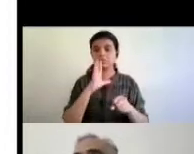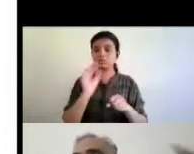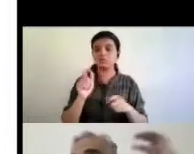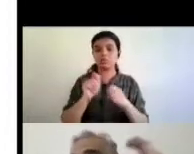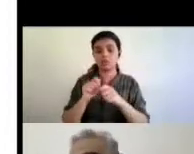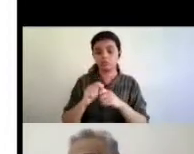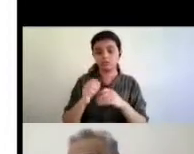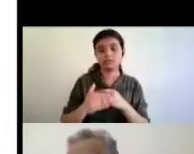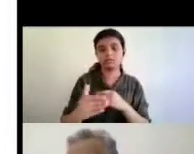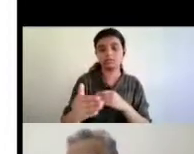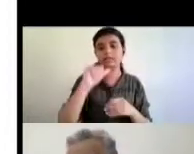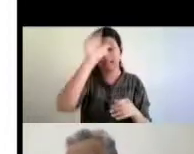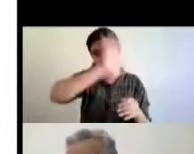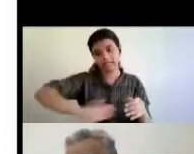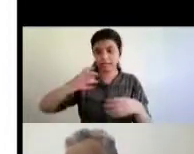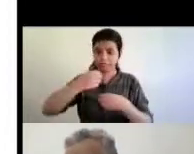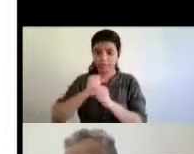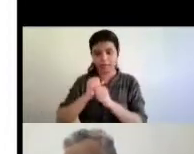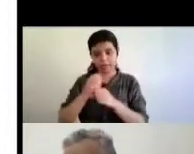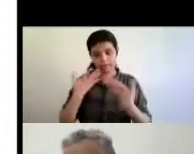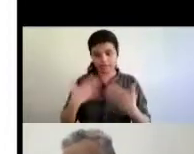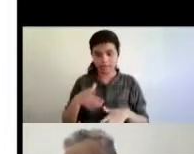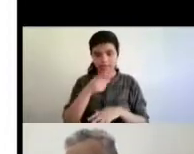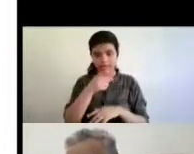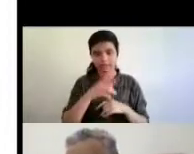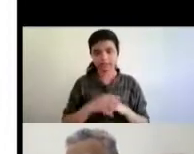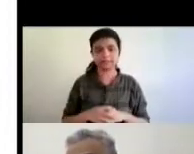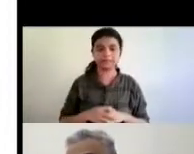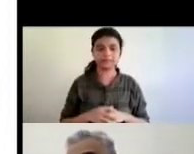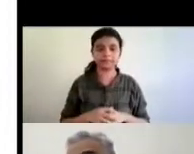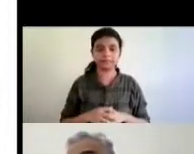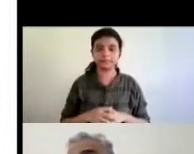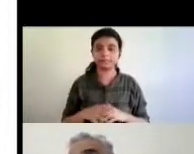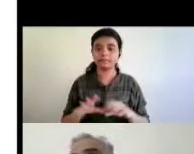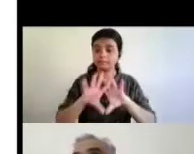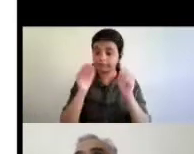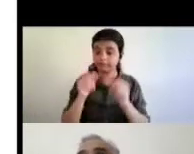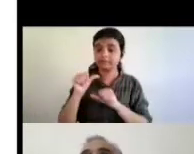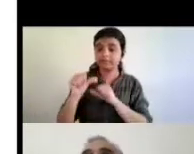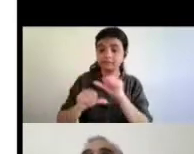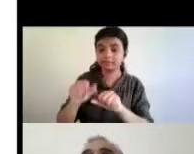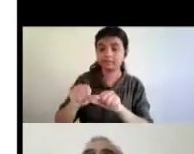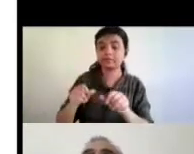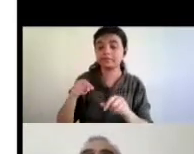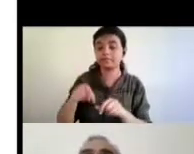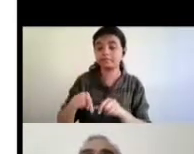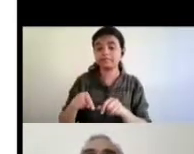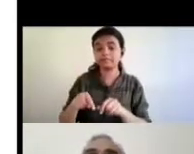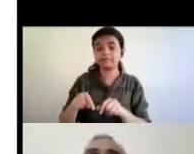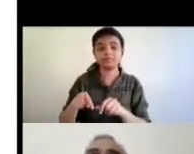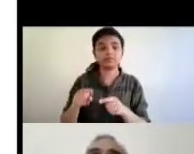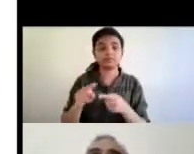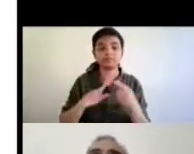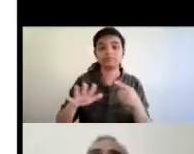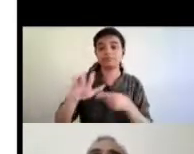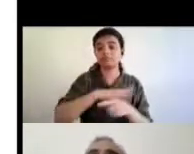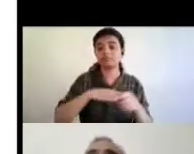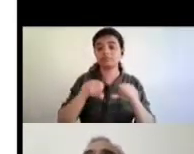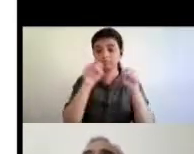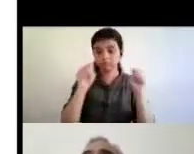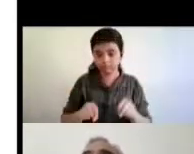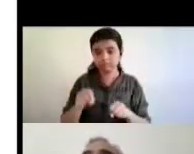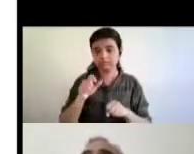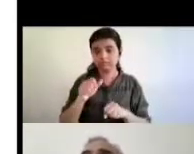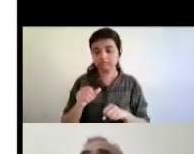within india um the whole process actually started for developing this ecosystem right when